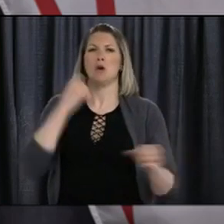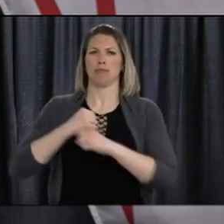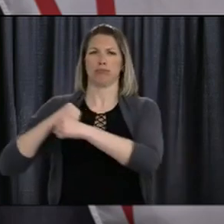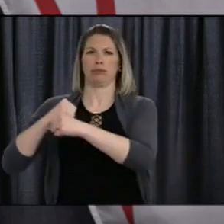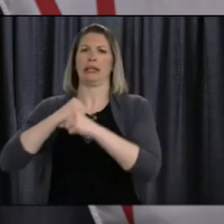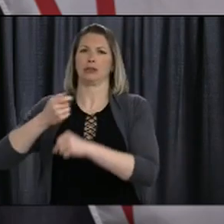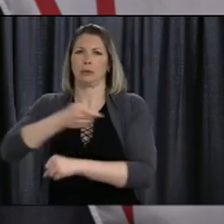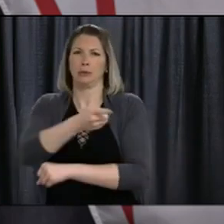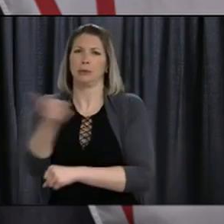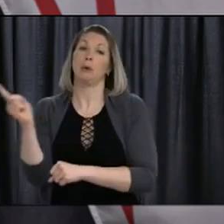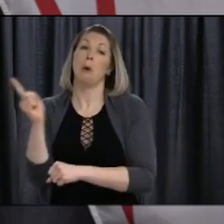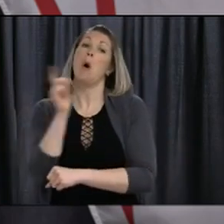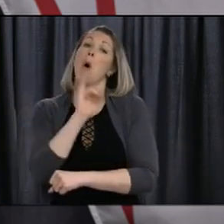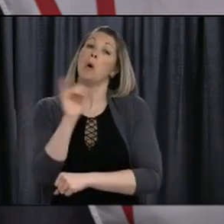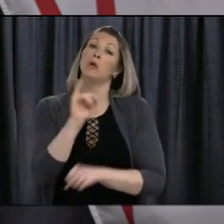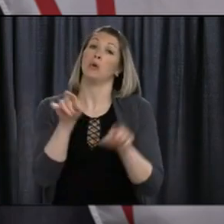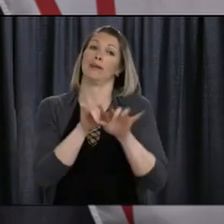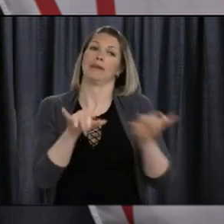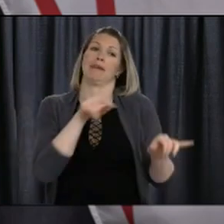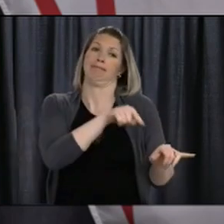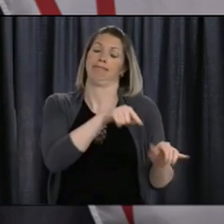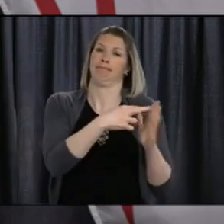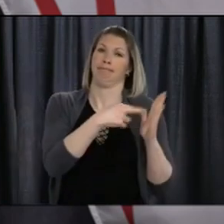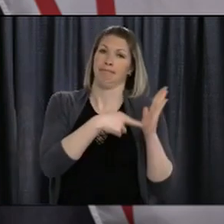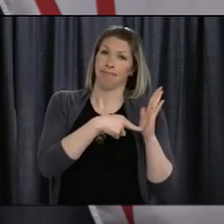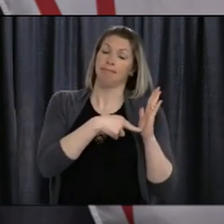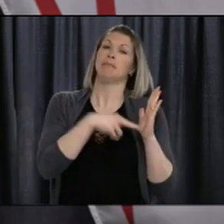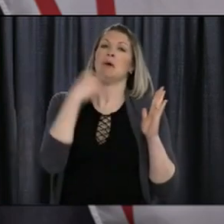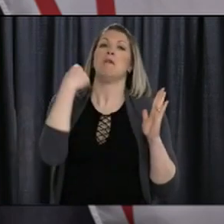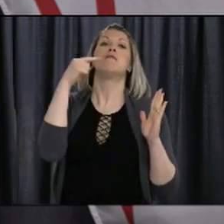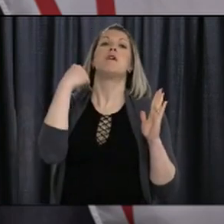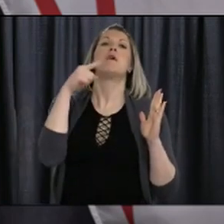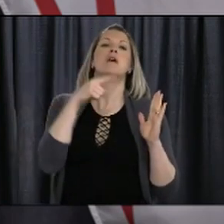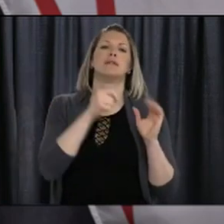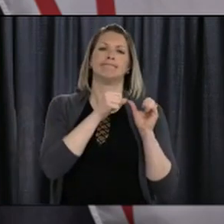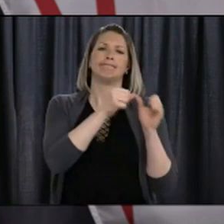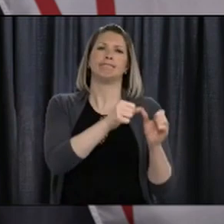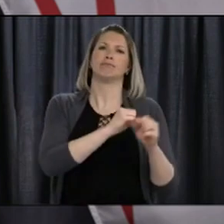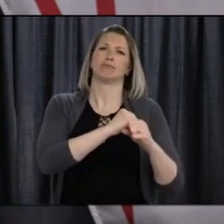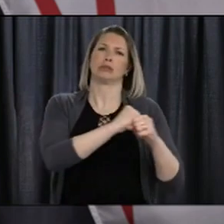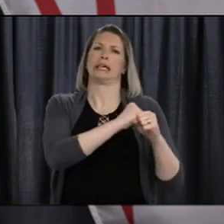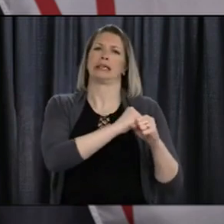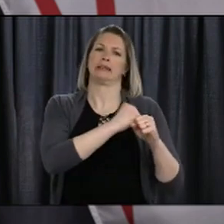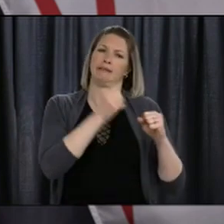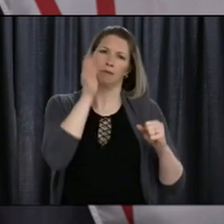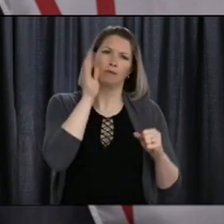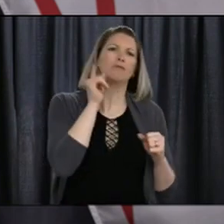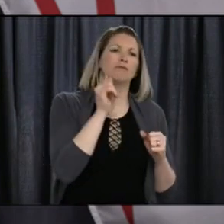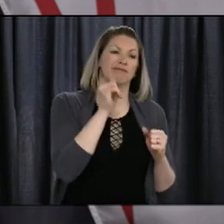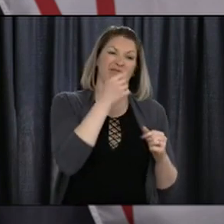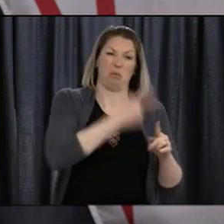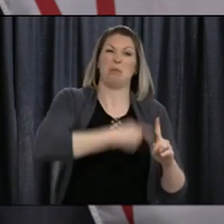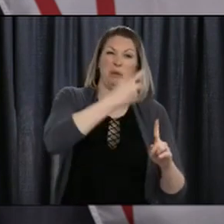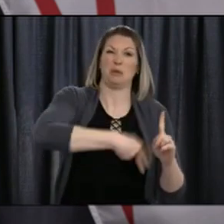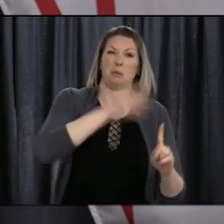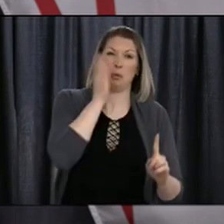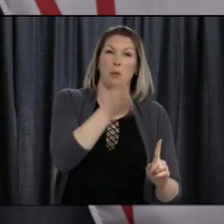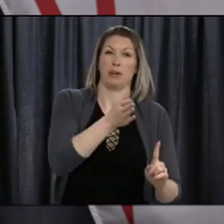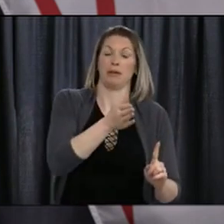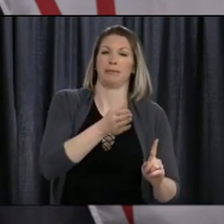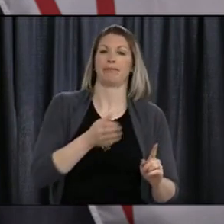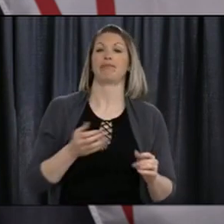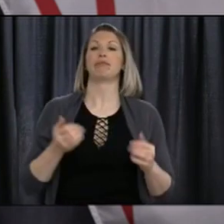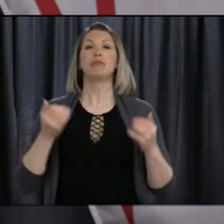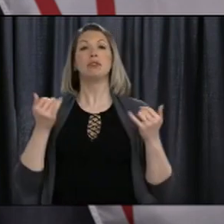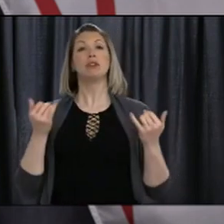I would like to acknowledge today that this is the month of Ramadan, a time of commemoration and spiritual growth for members of the